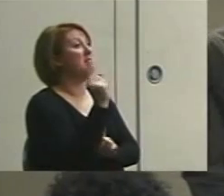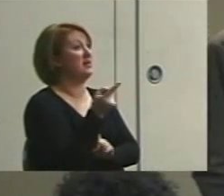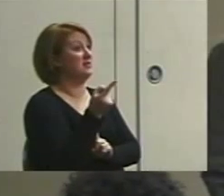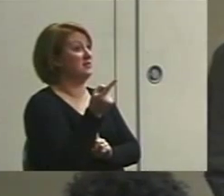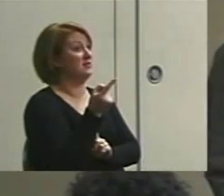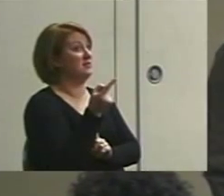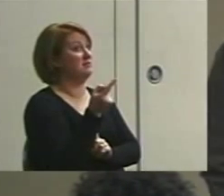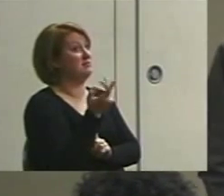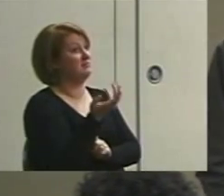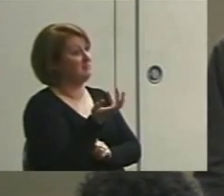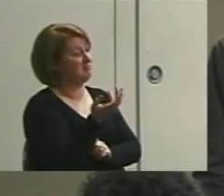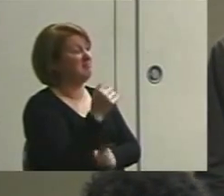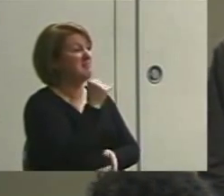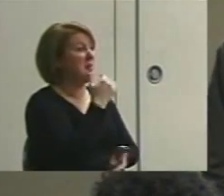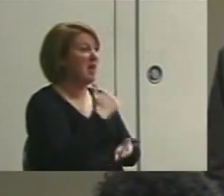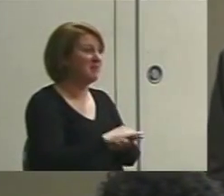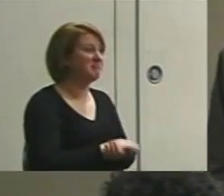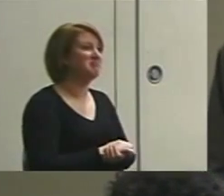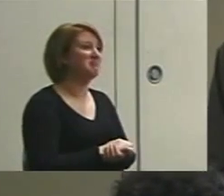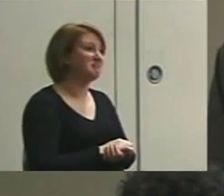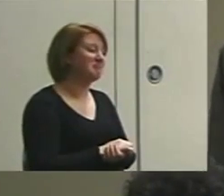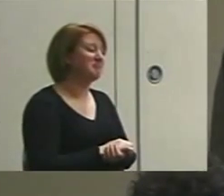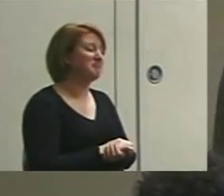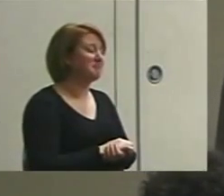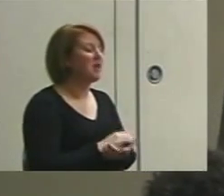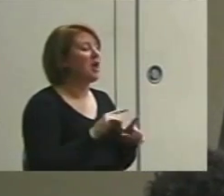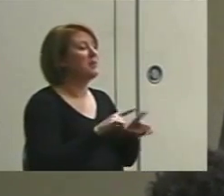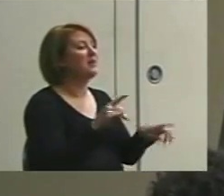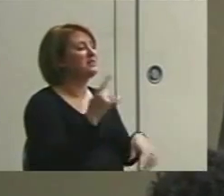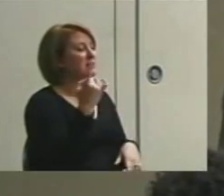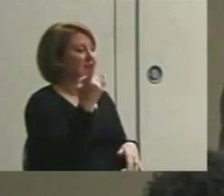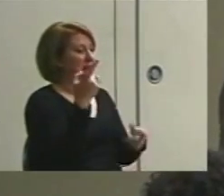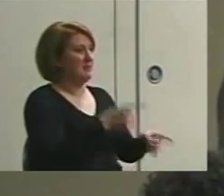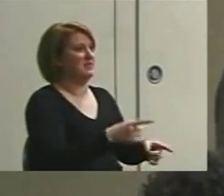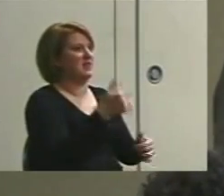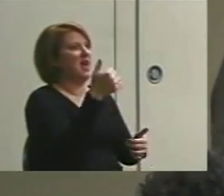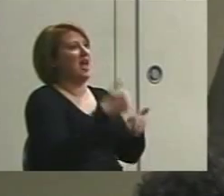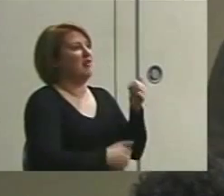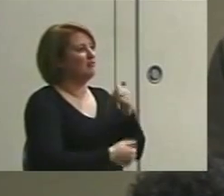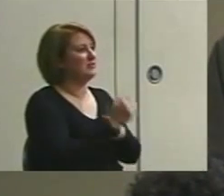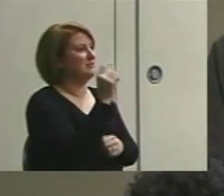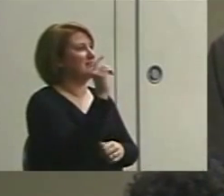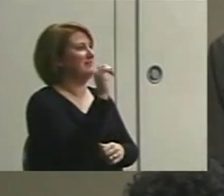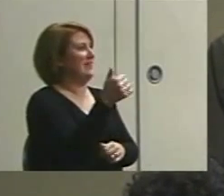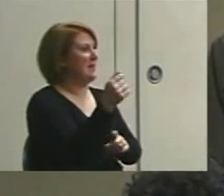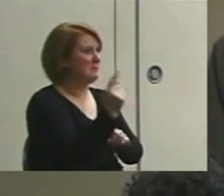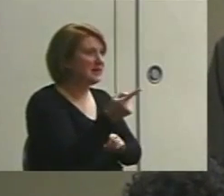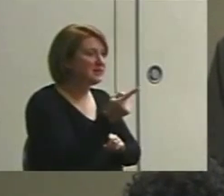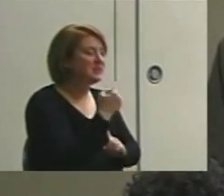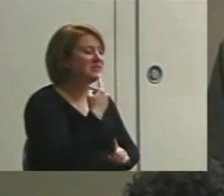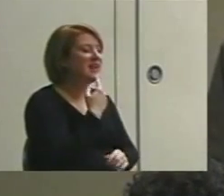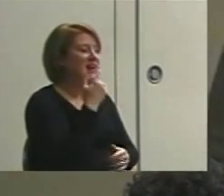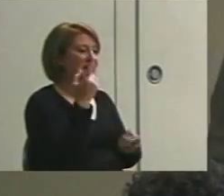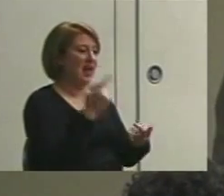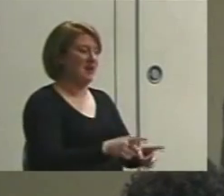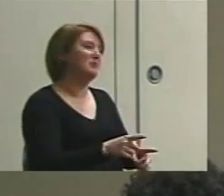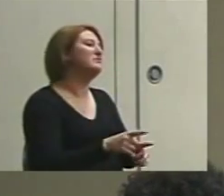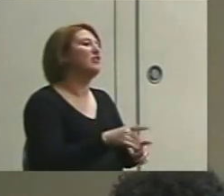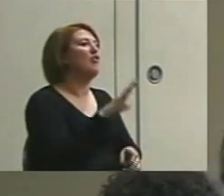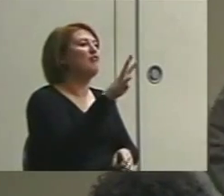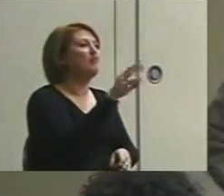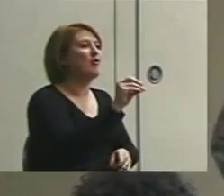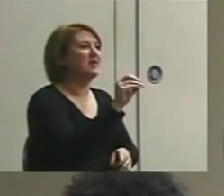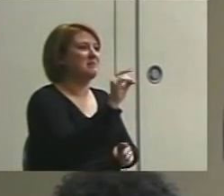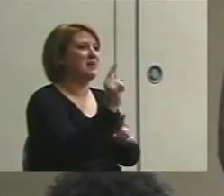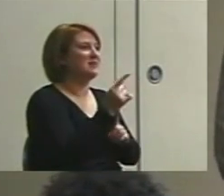not bad. But, if you've got something that happens every 10 minutes, then you're going to say, did it happen every 40 minutes? You're going to have 100